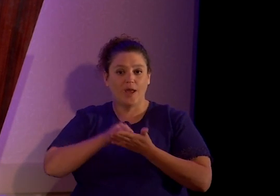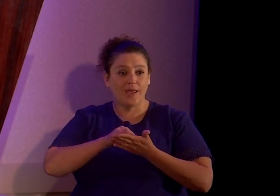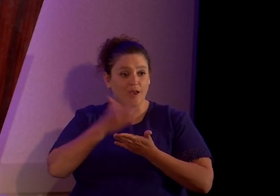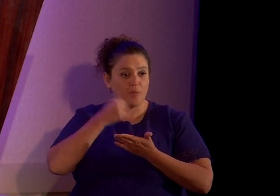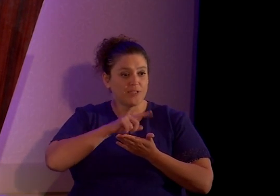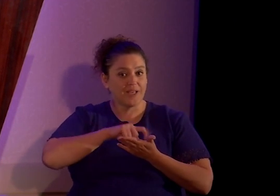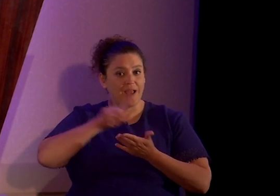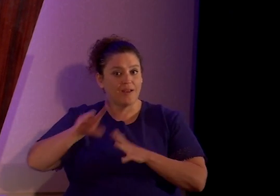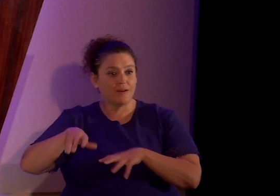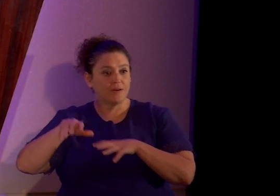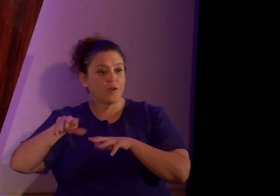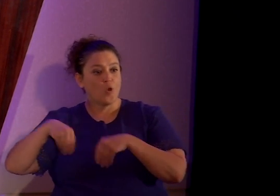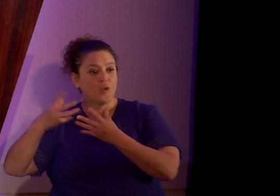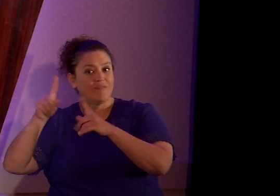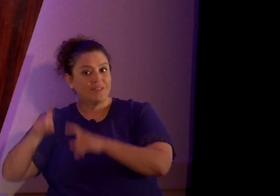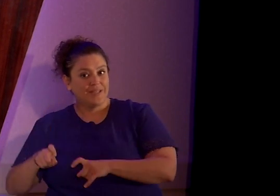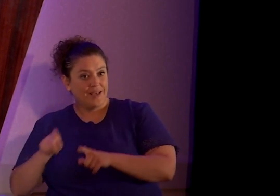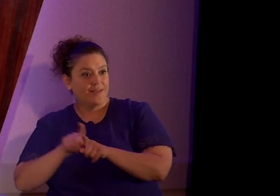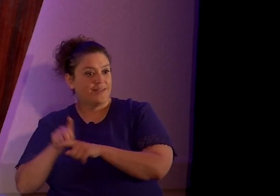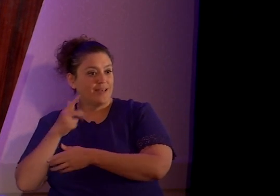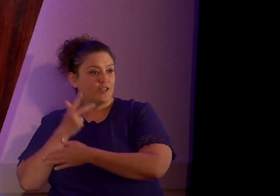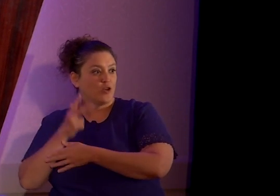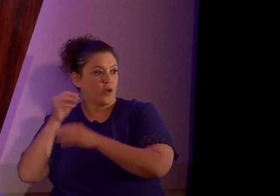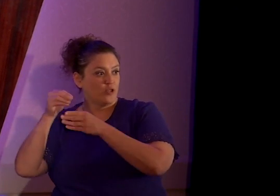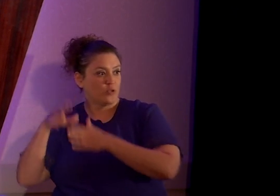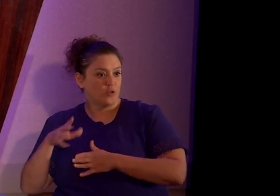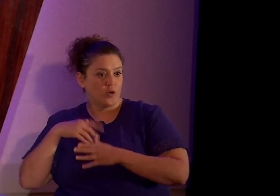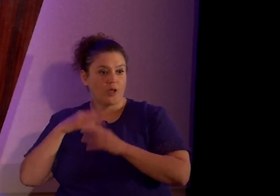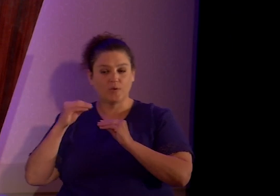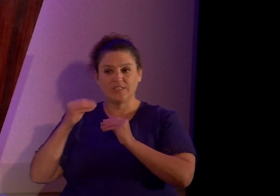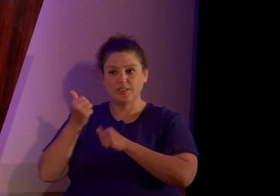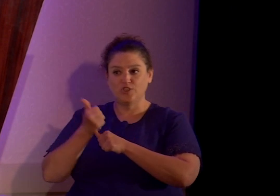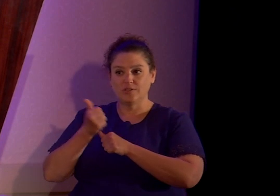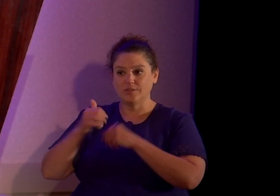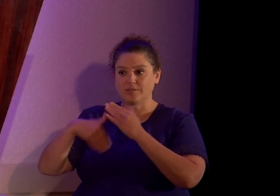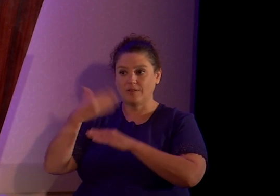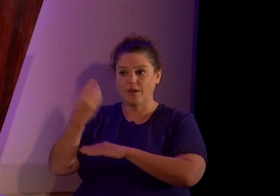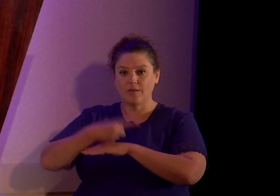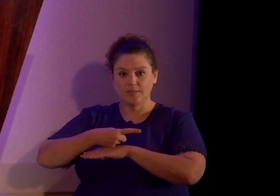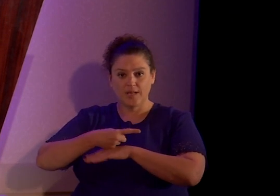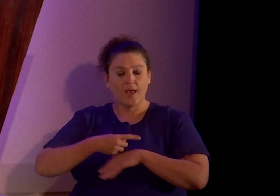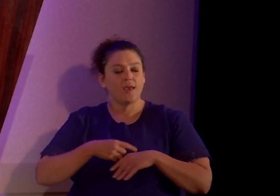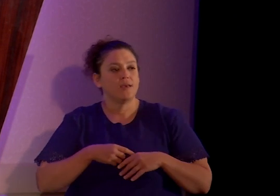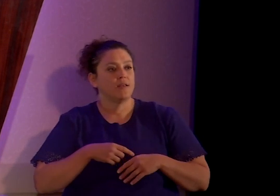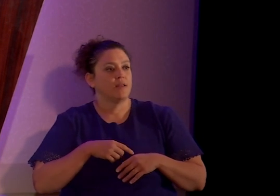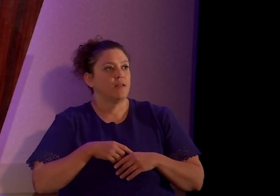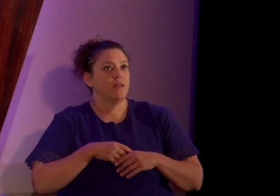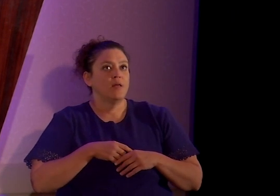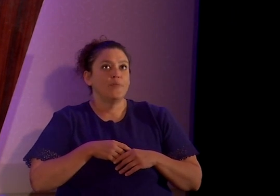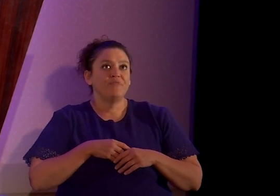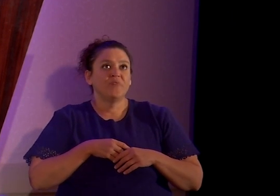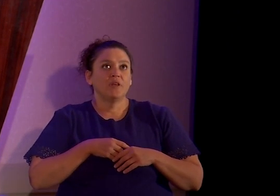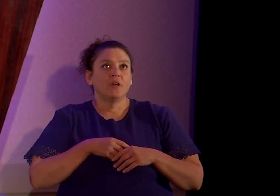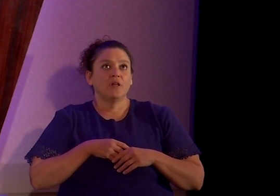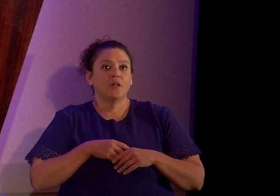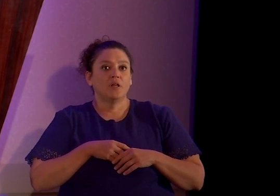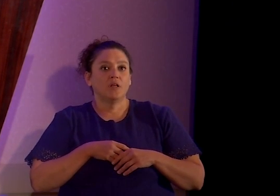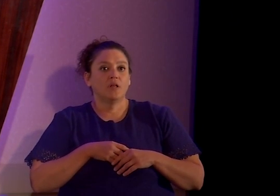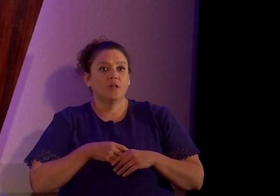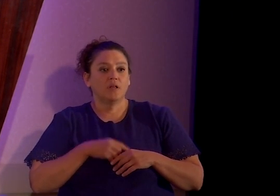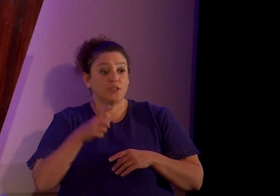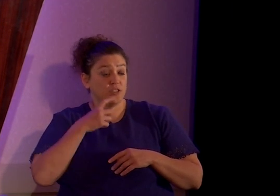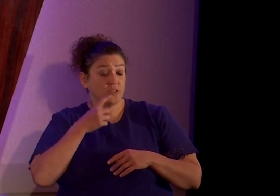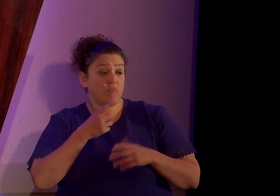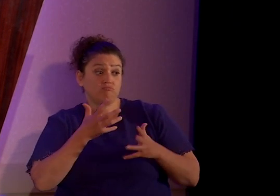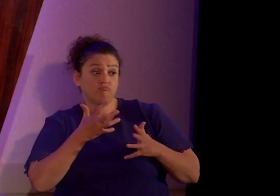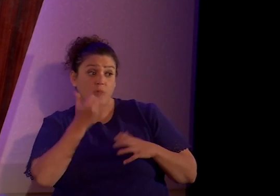a test as a graduate student, um, a teaching assistant the next day. And she's like, she said that she had already